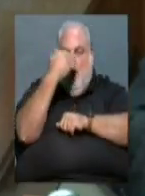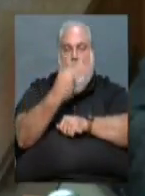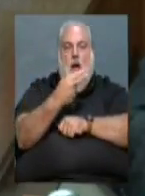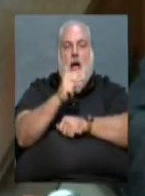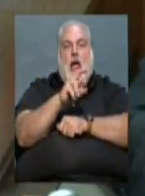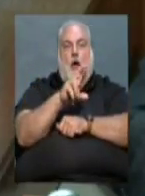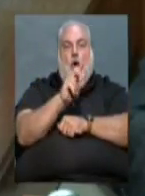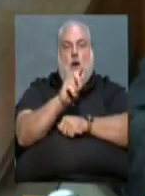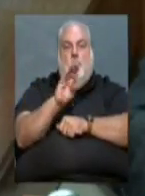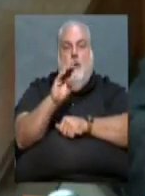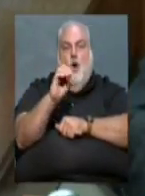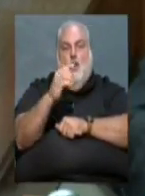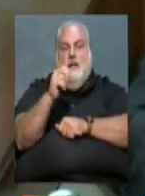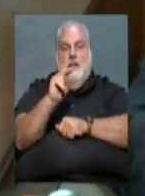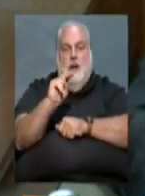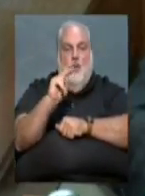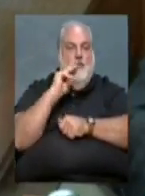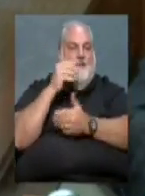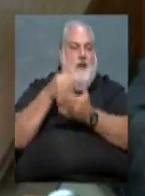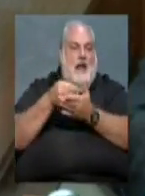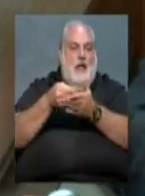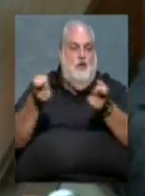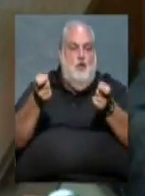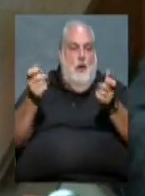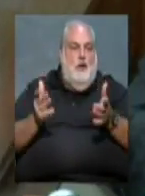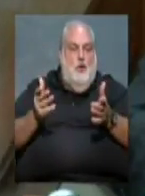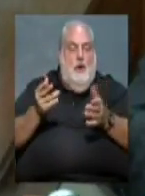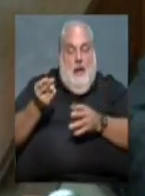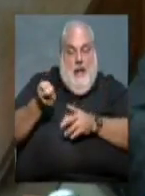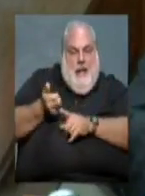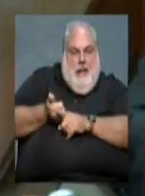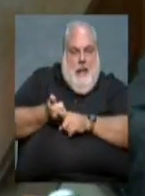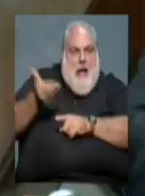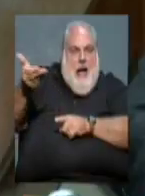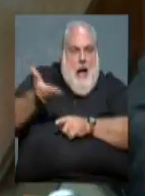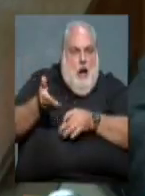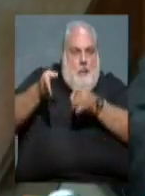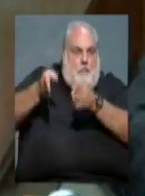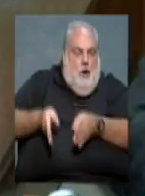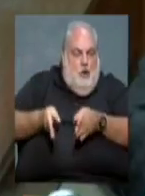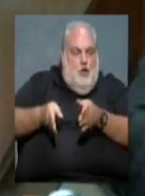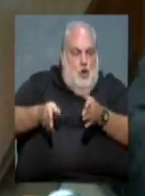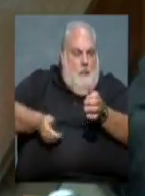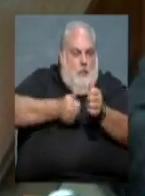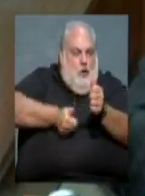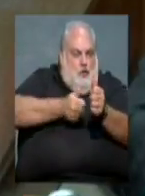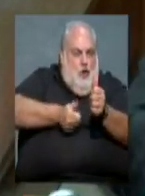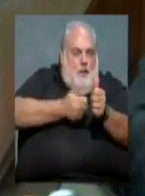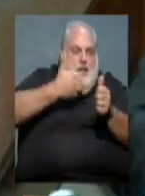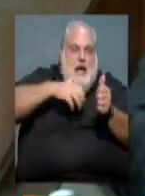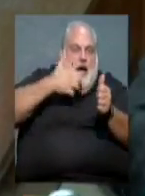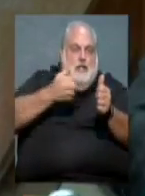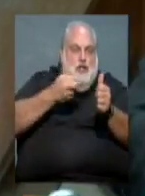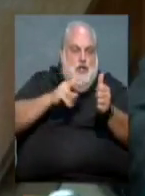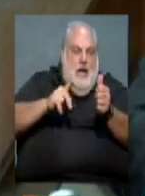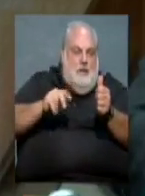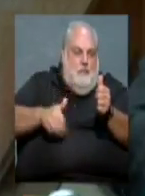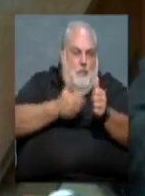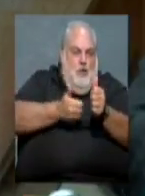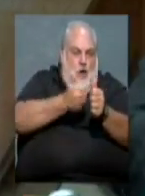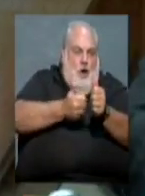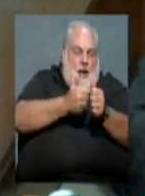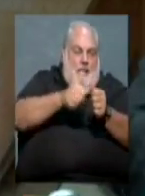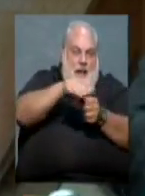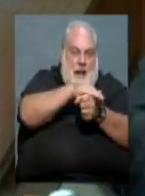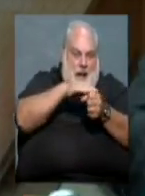Boat was the finance director, he had hired an individual whose basic job was to pursue hot checks so that they could be pursued in the Little Rock